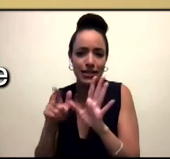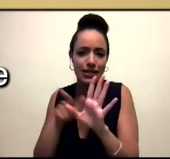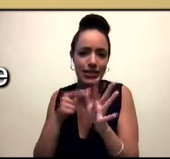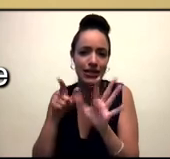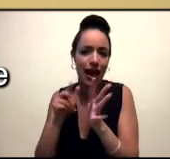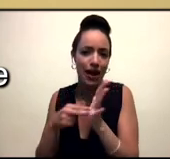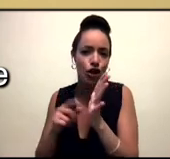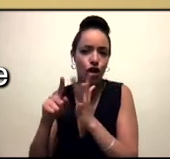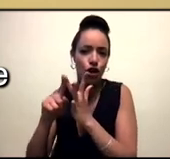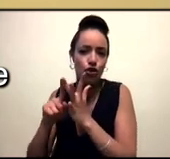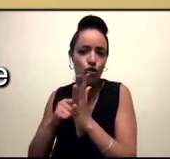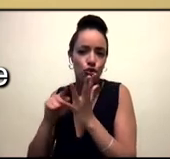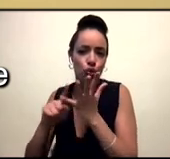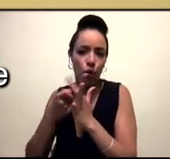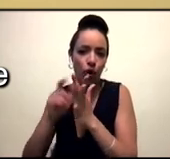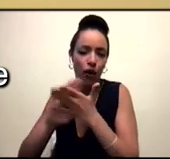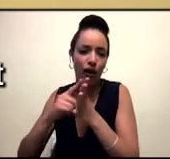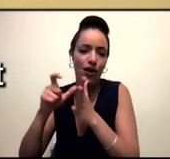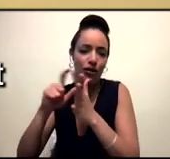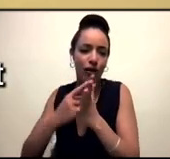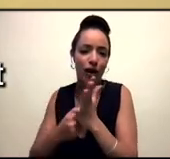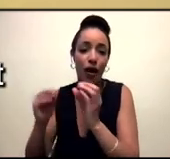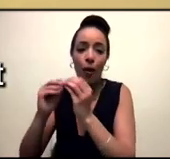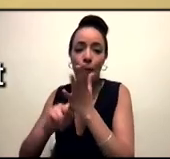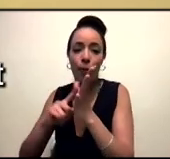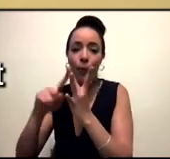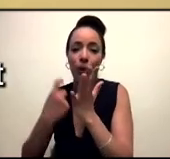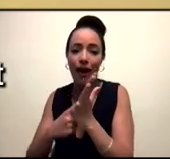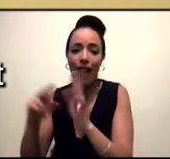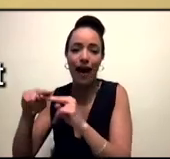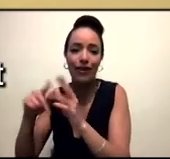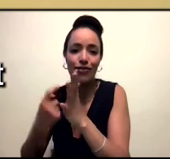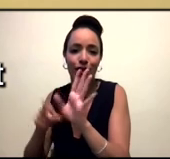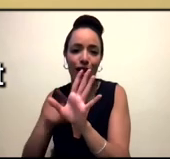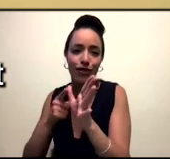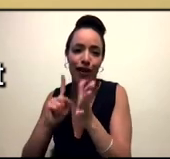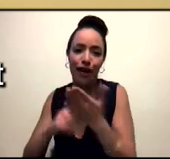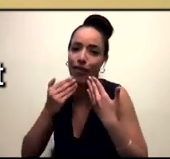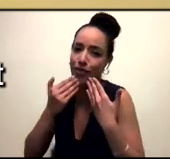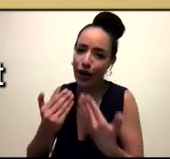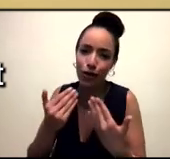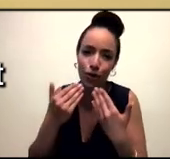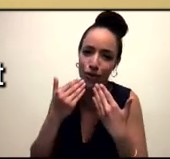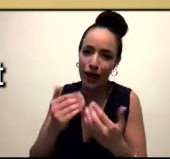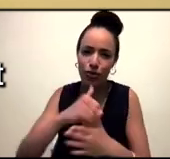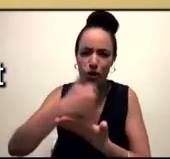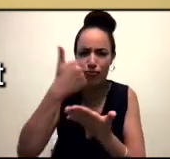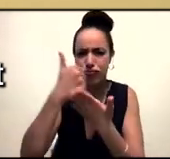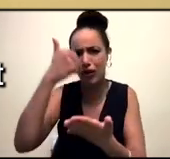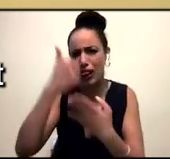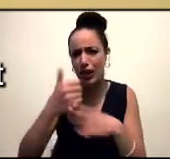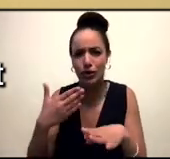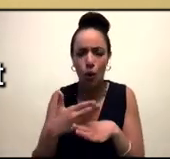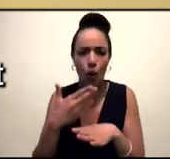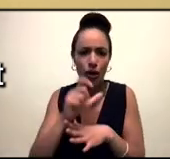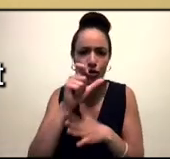joining us and more power to all of you to all of our speakers in the incredible work that you do. And so that's it from us